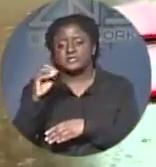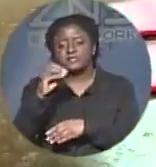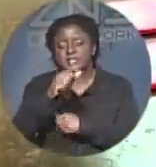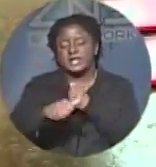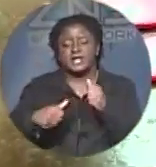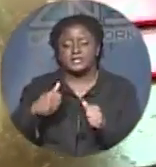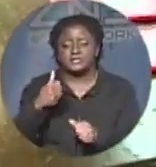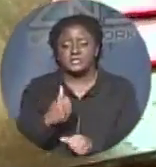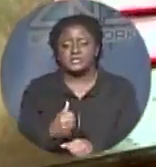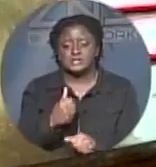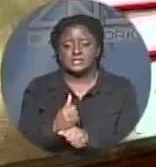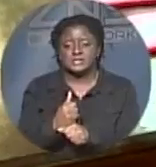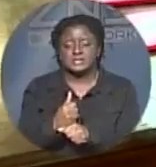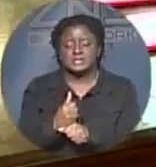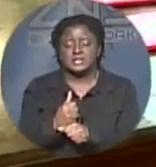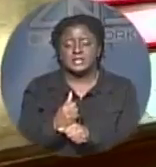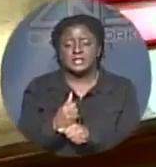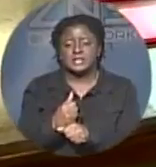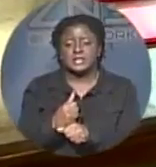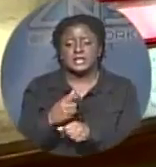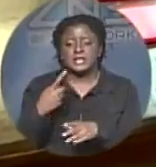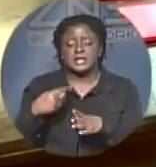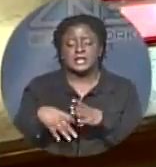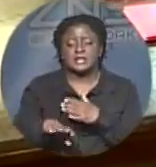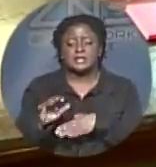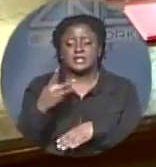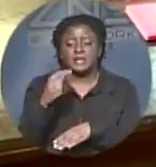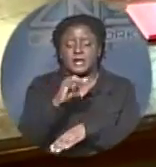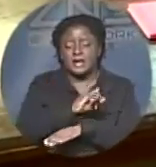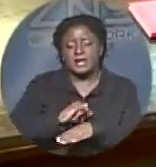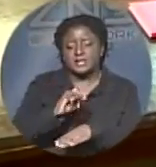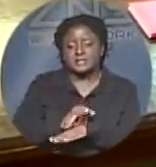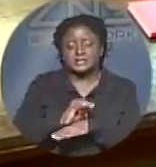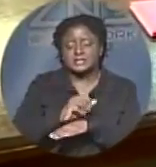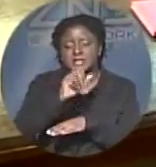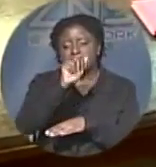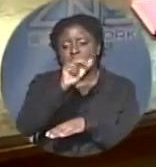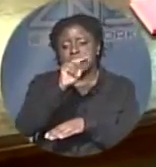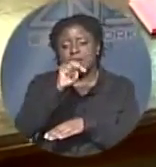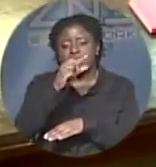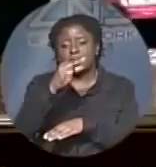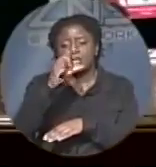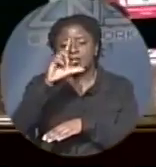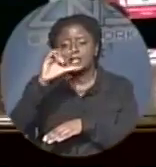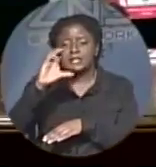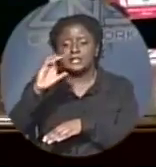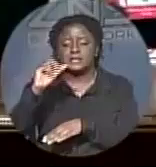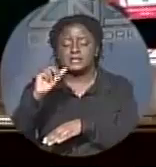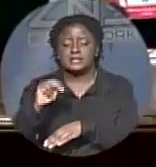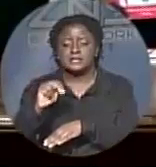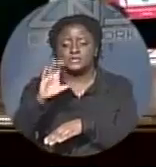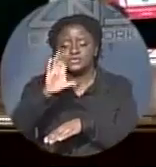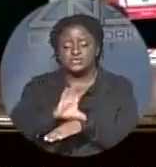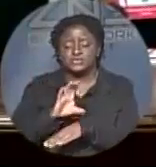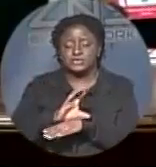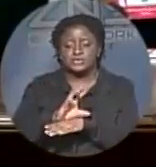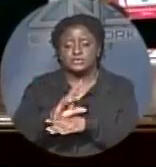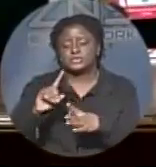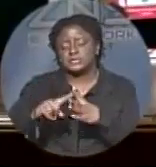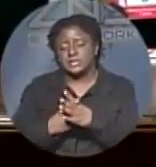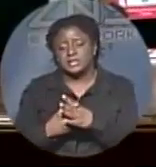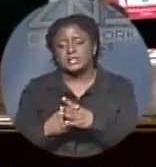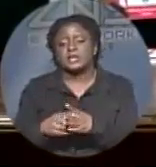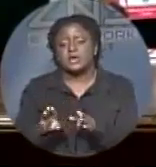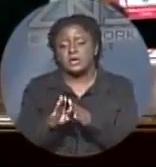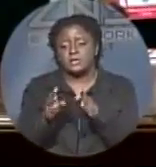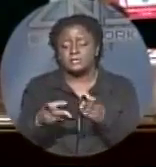Communion launched its first-ever book of profiles of the Anglican Church throughout the years. The 122-page must-read